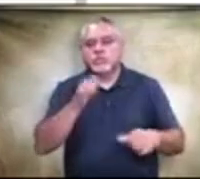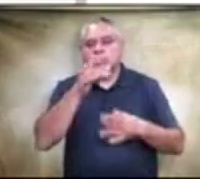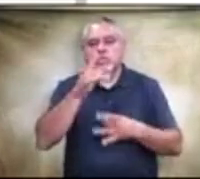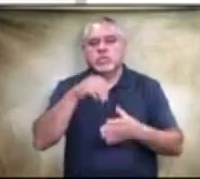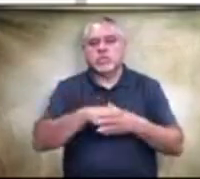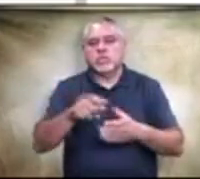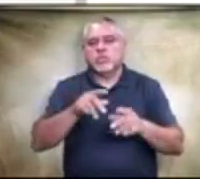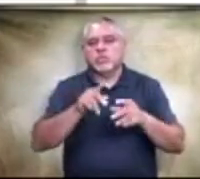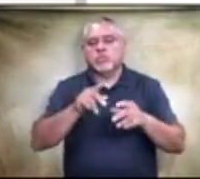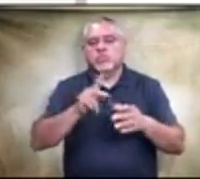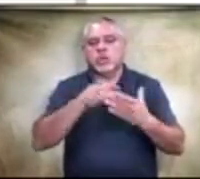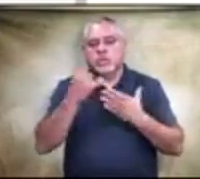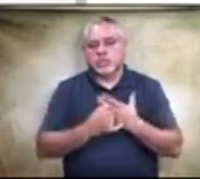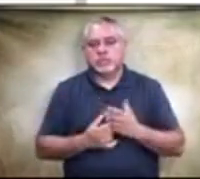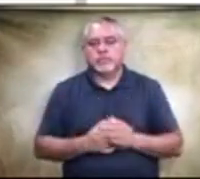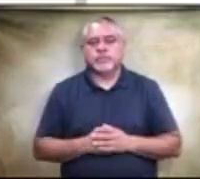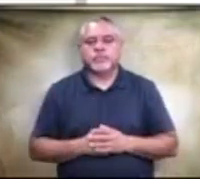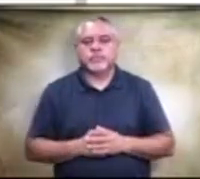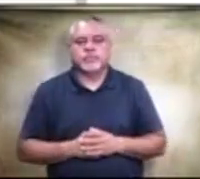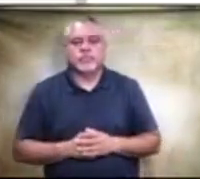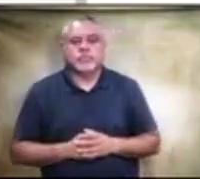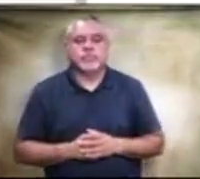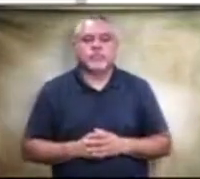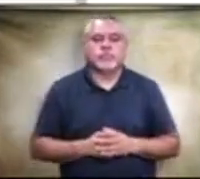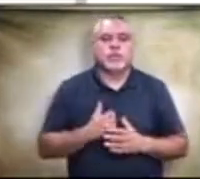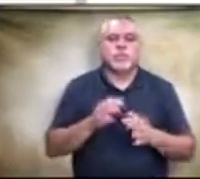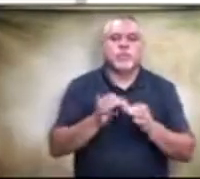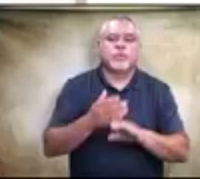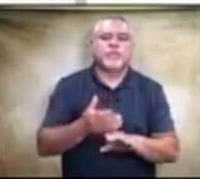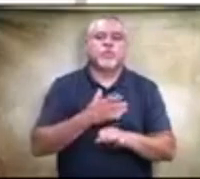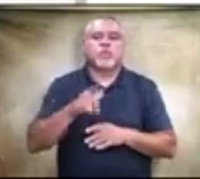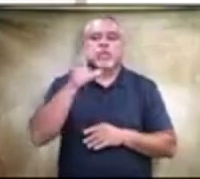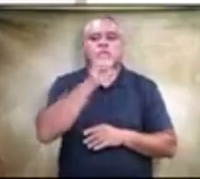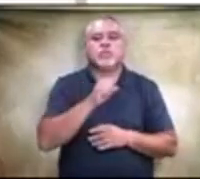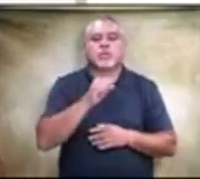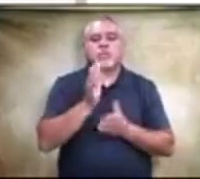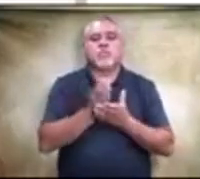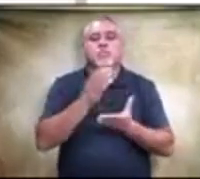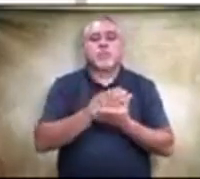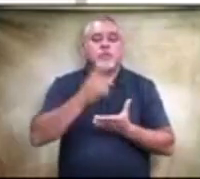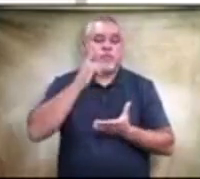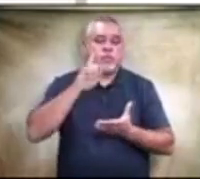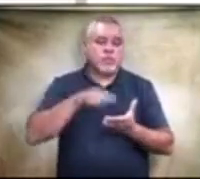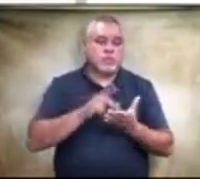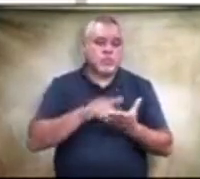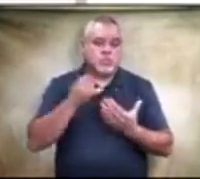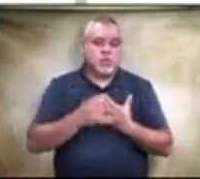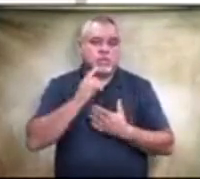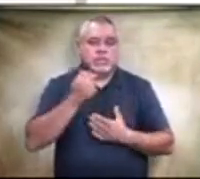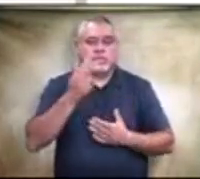And, um, as I mentioned before, the estimated, uh, budget for this project is $16 million.